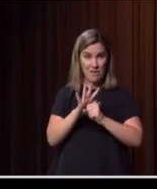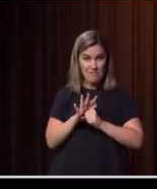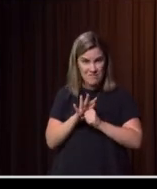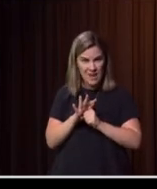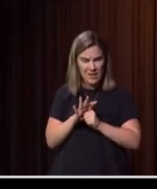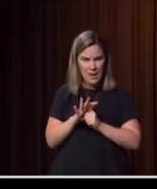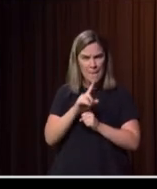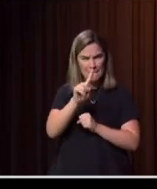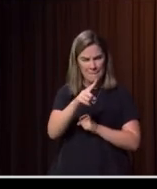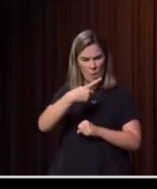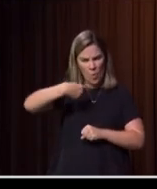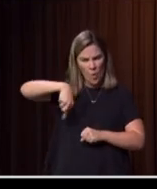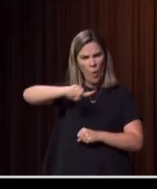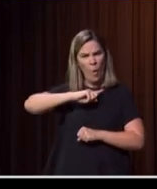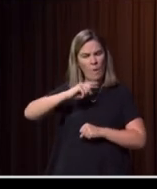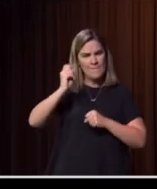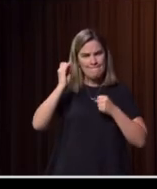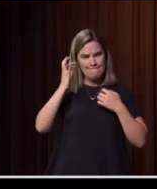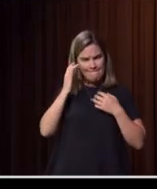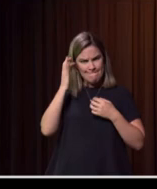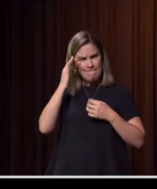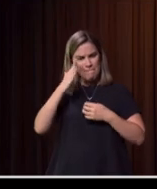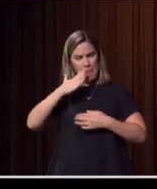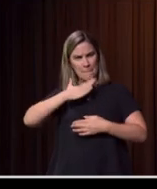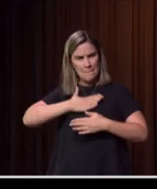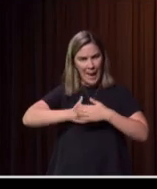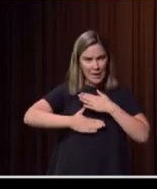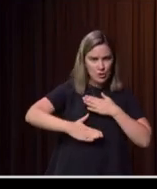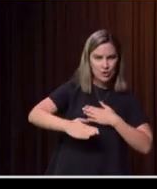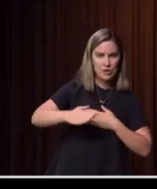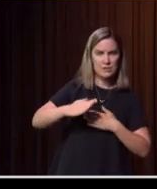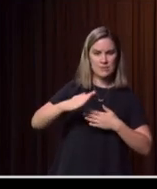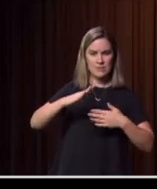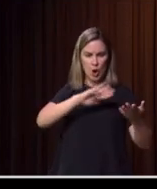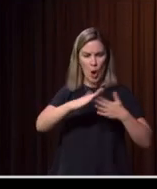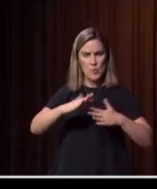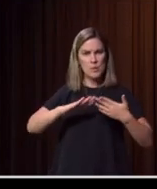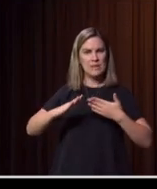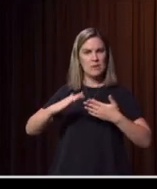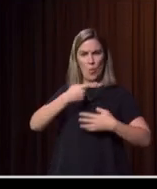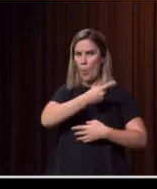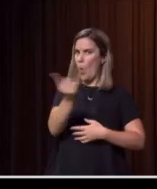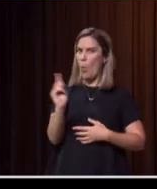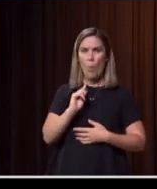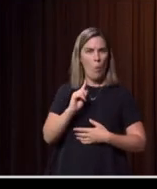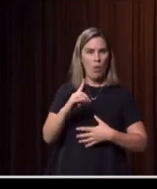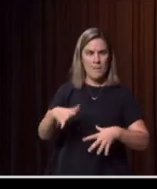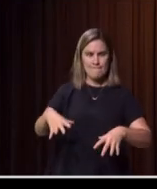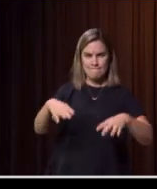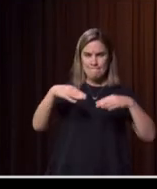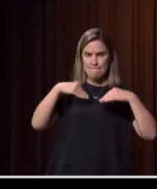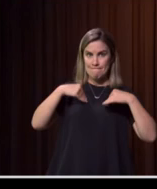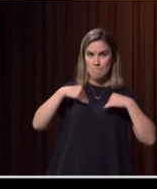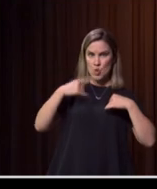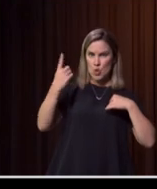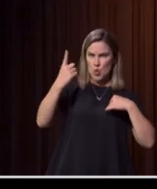see a patient, to see a patient-considered, decisive community responding to the expert advice,